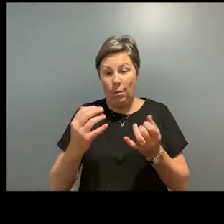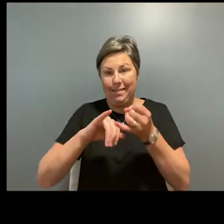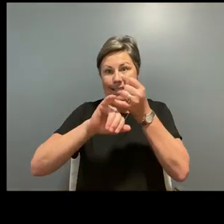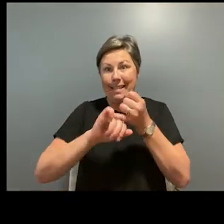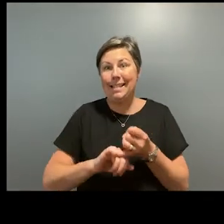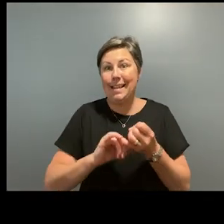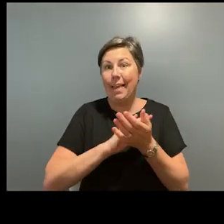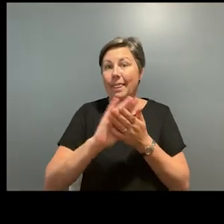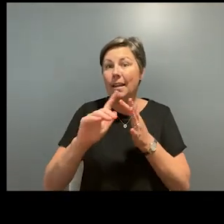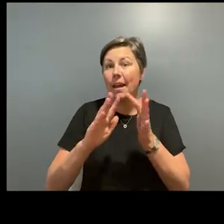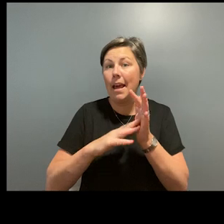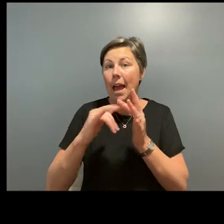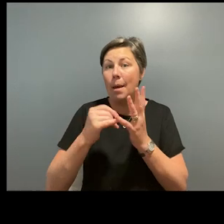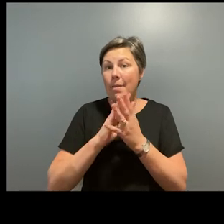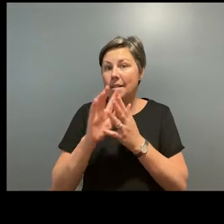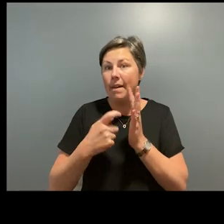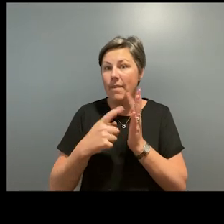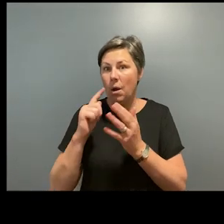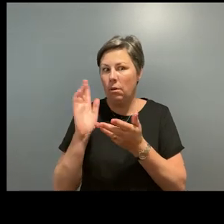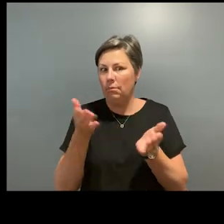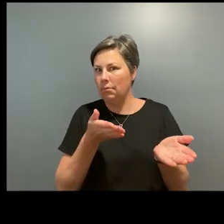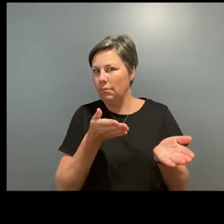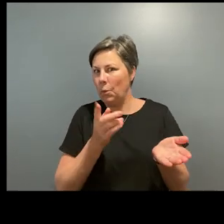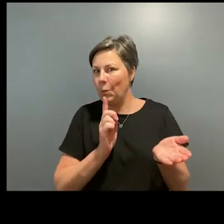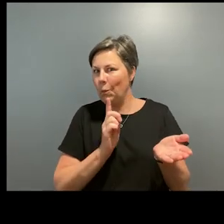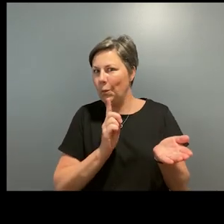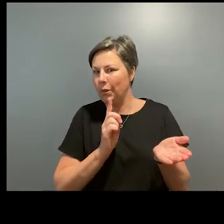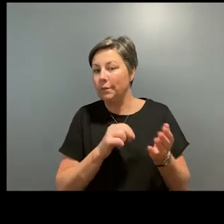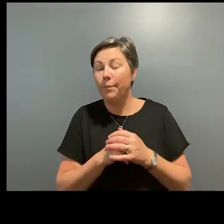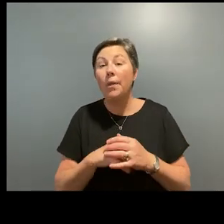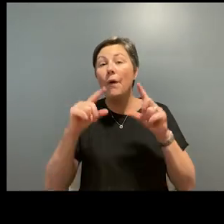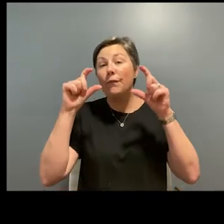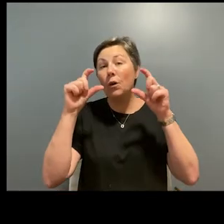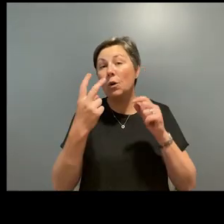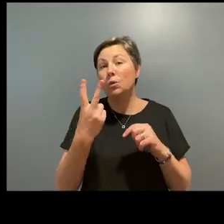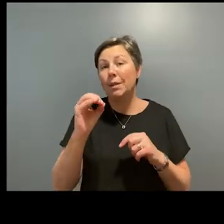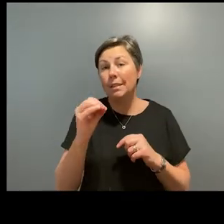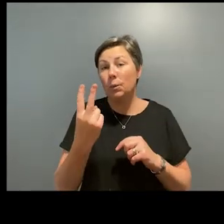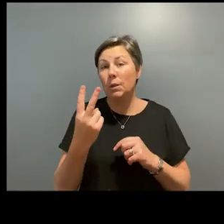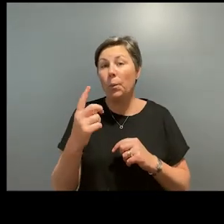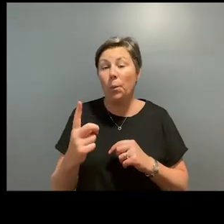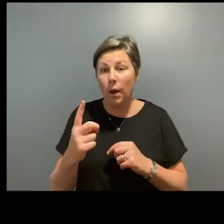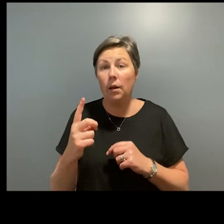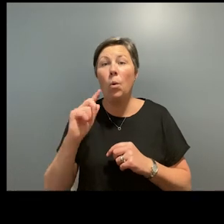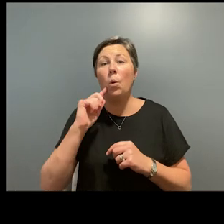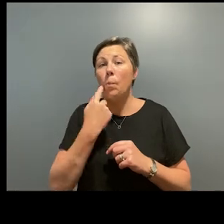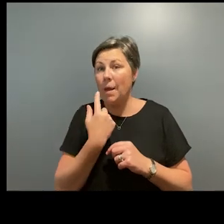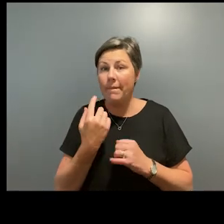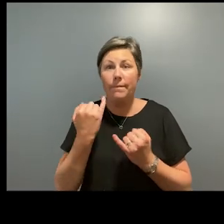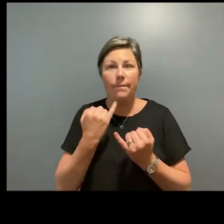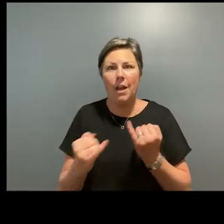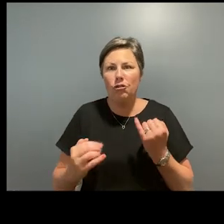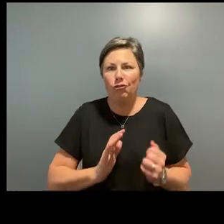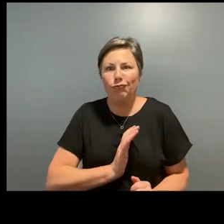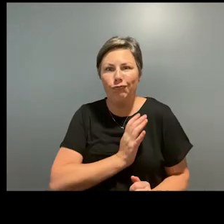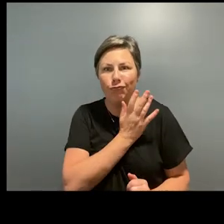of its kind in the Southern Hemisphere. Congratulations. PHOTO 2021 is set to be one of the most adventurous